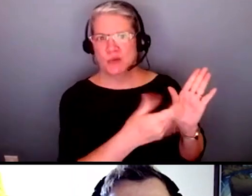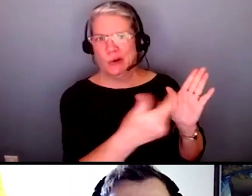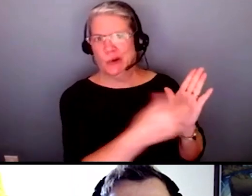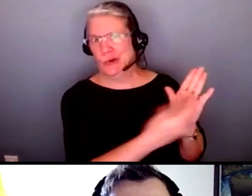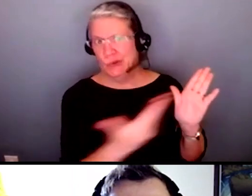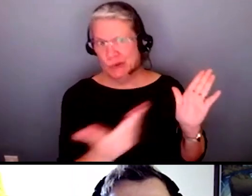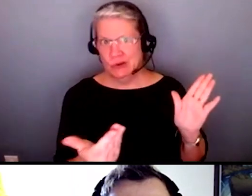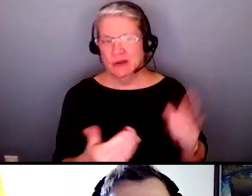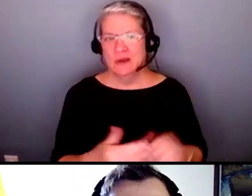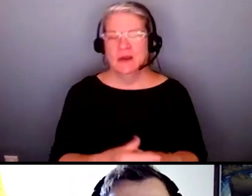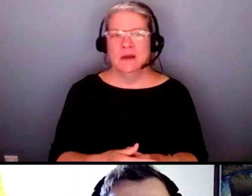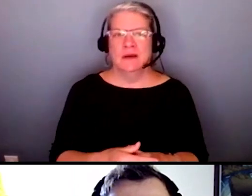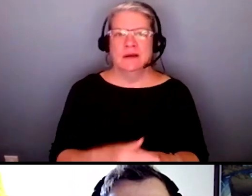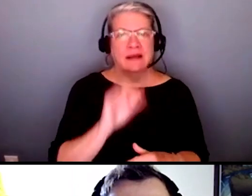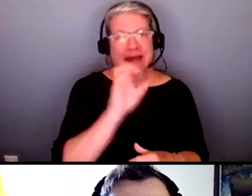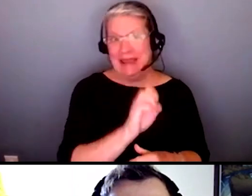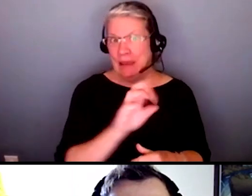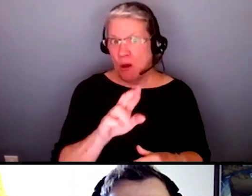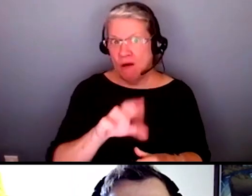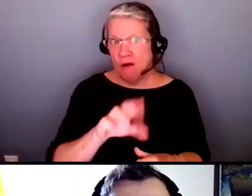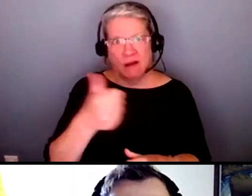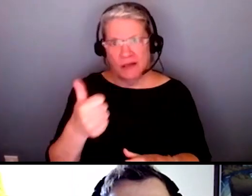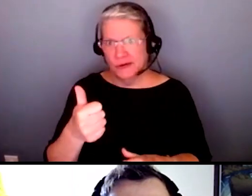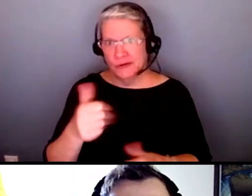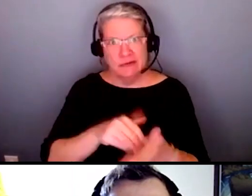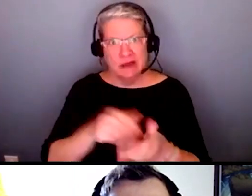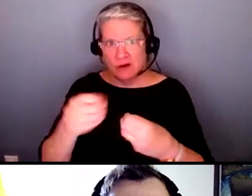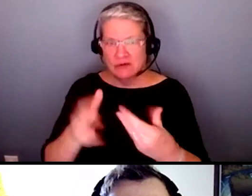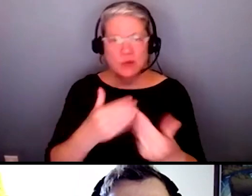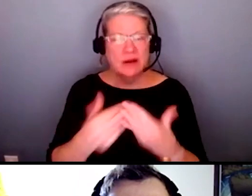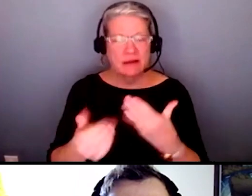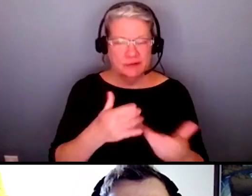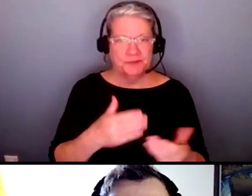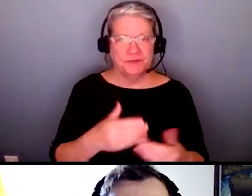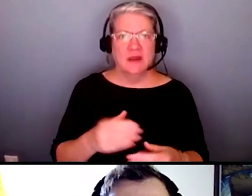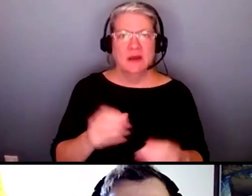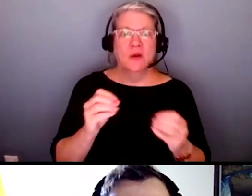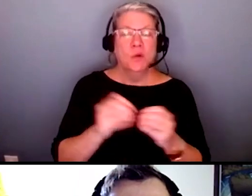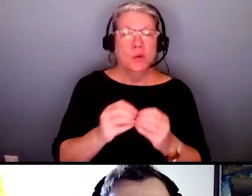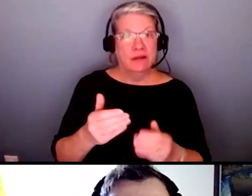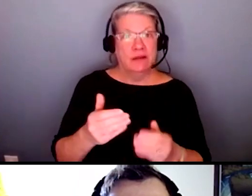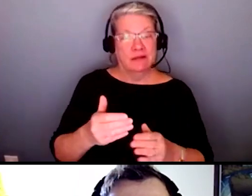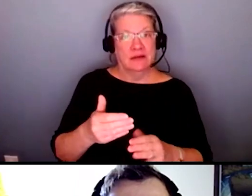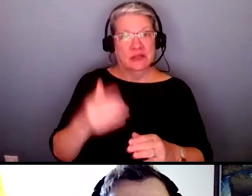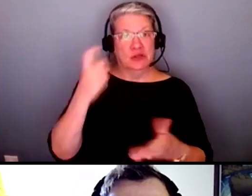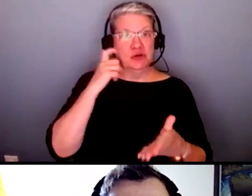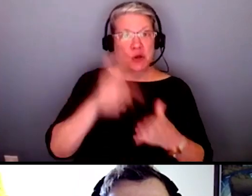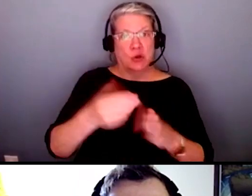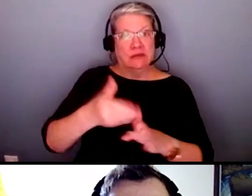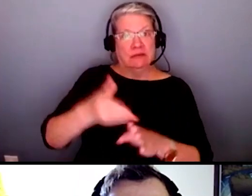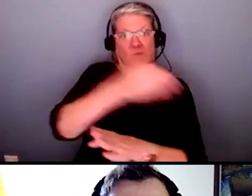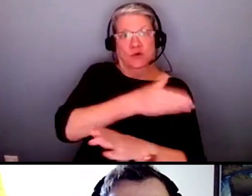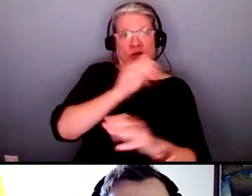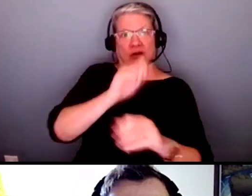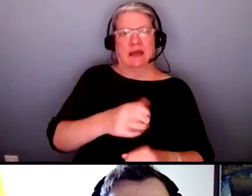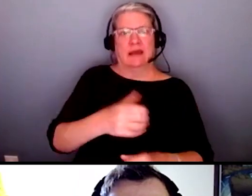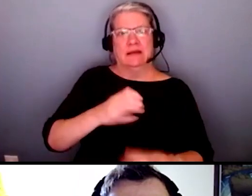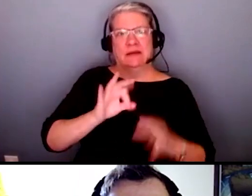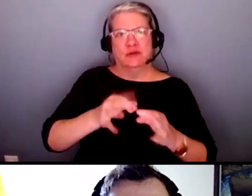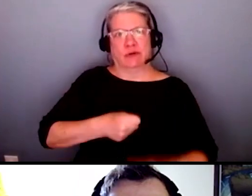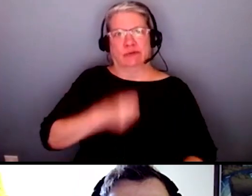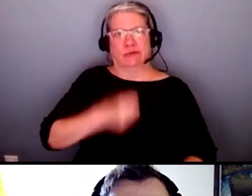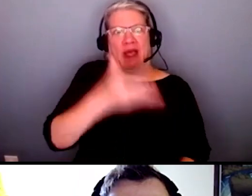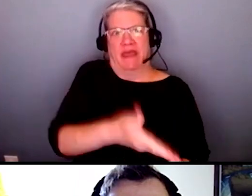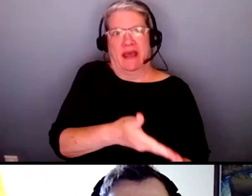in the er or in other clinical settings um with advanced notice we can also have an in-person interpreter but i do